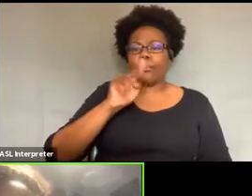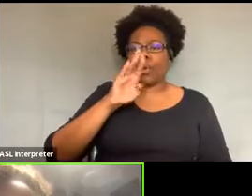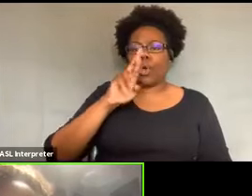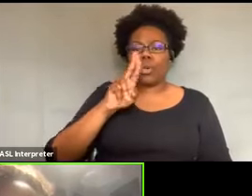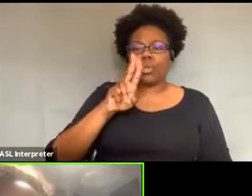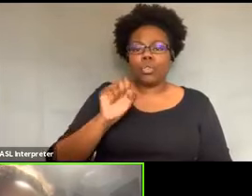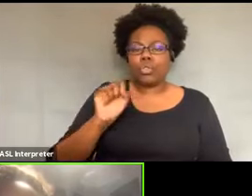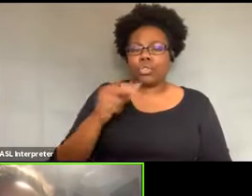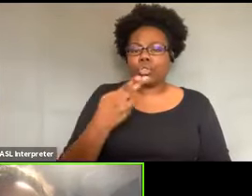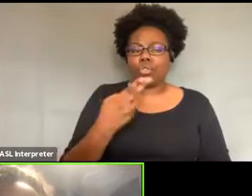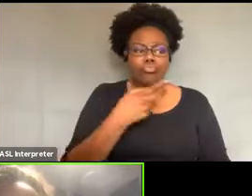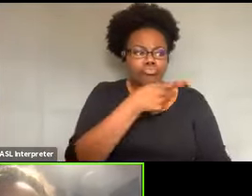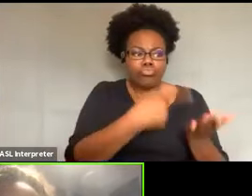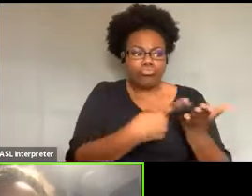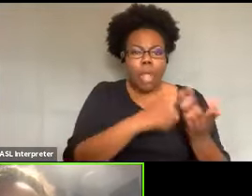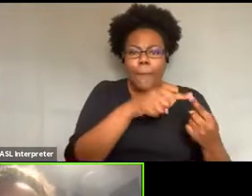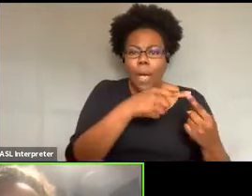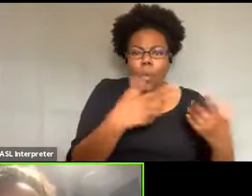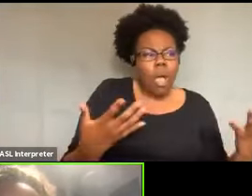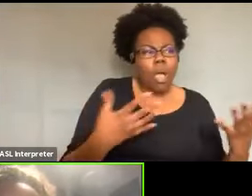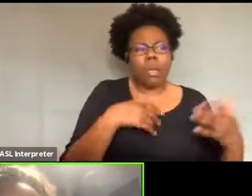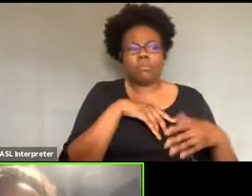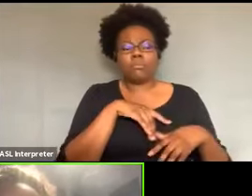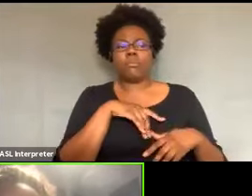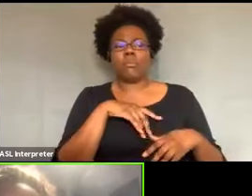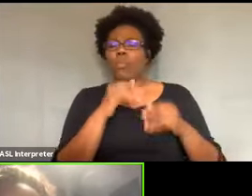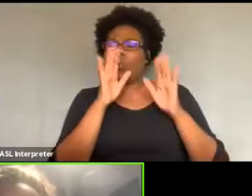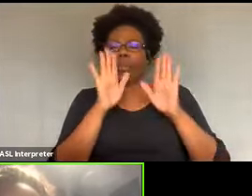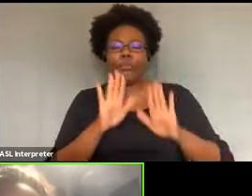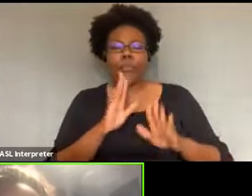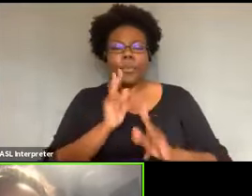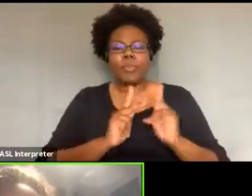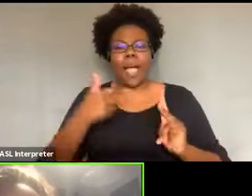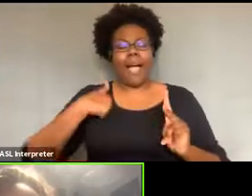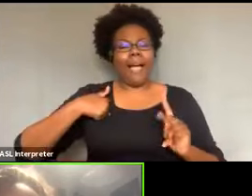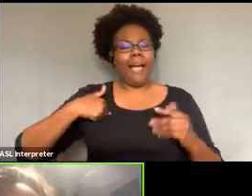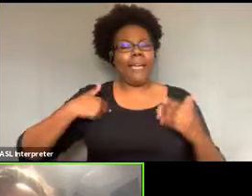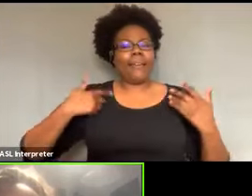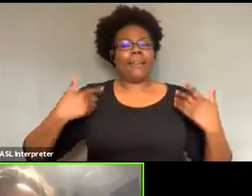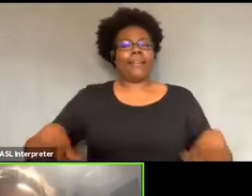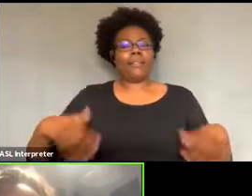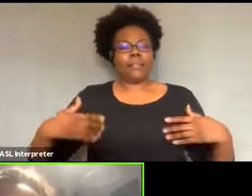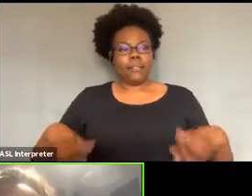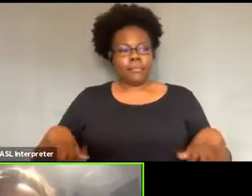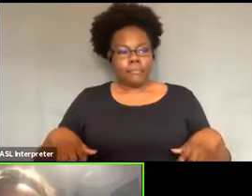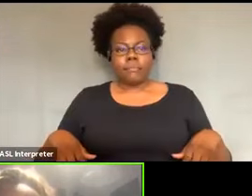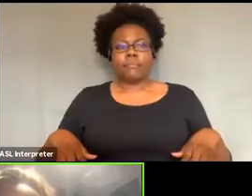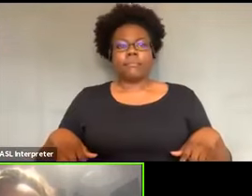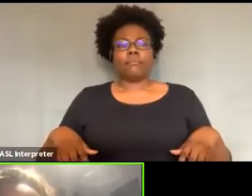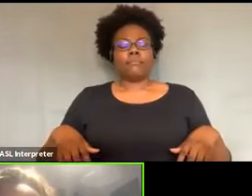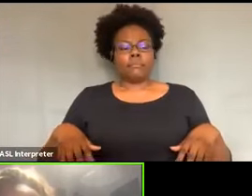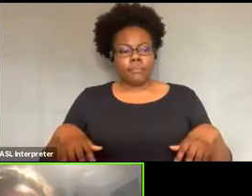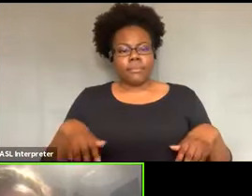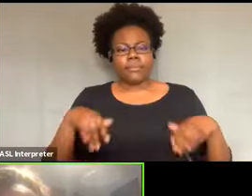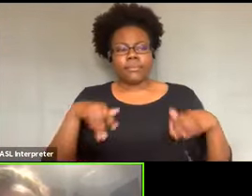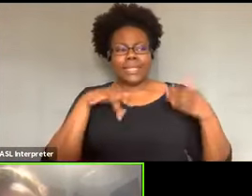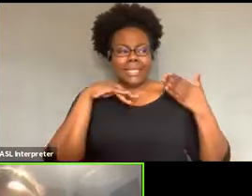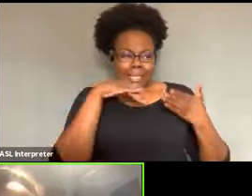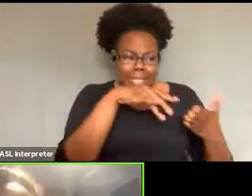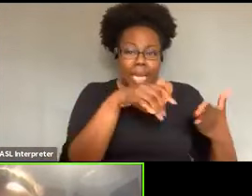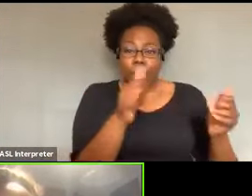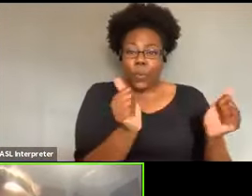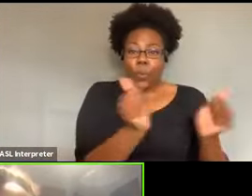the, the wonderful people, um, that I was able to, um, not only study with, but also